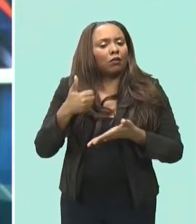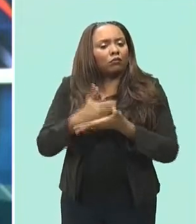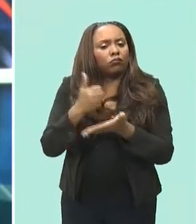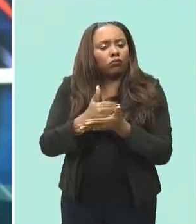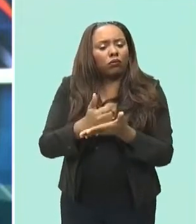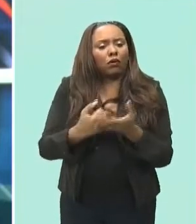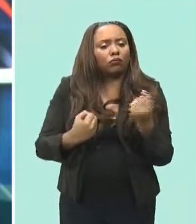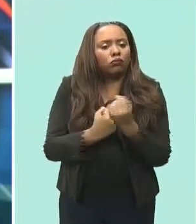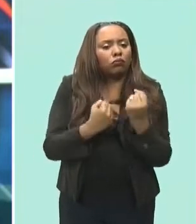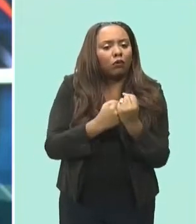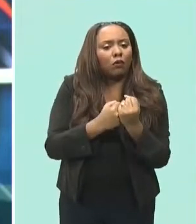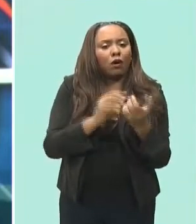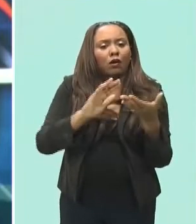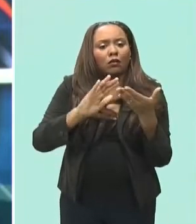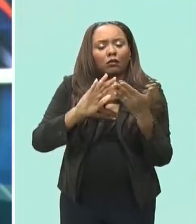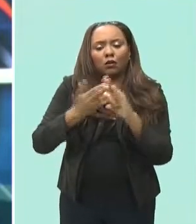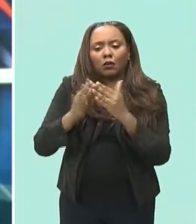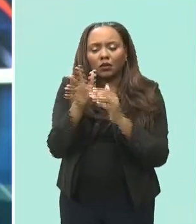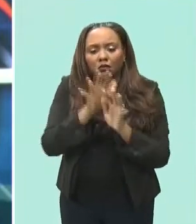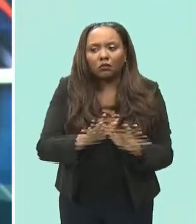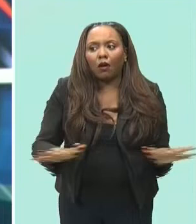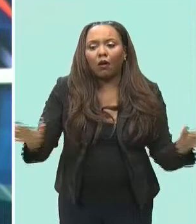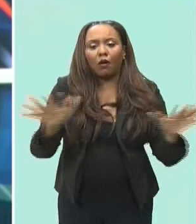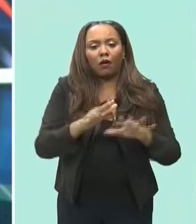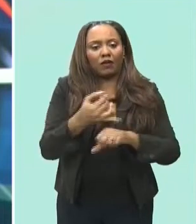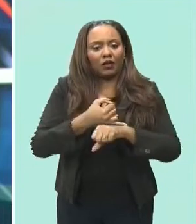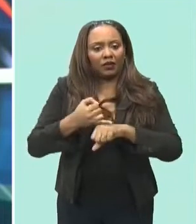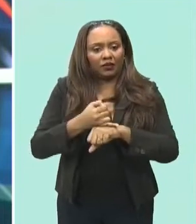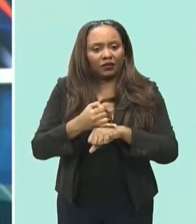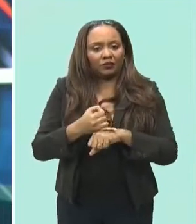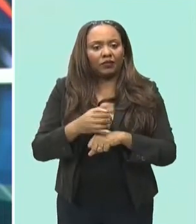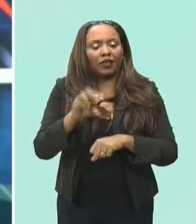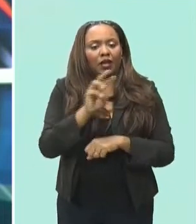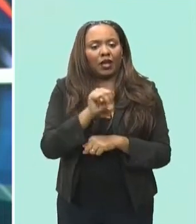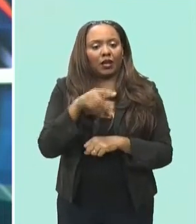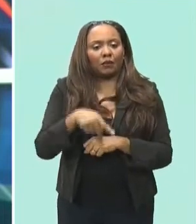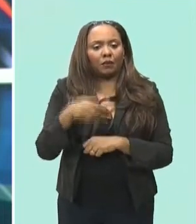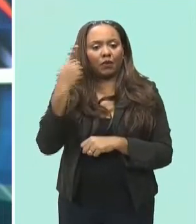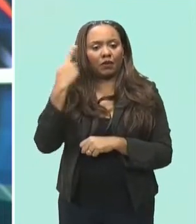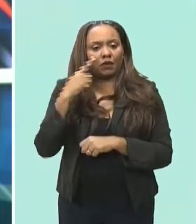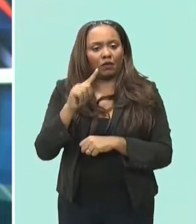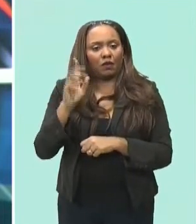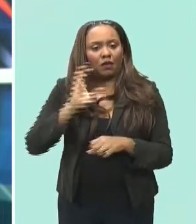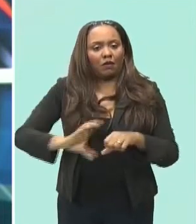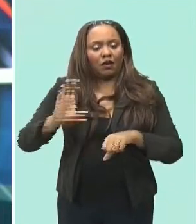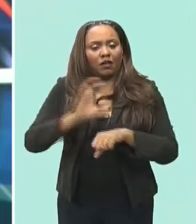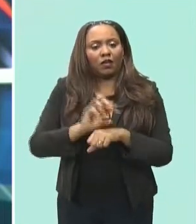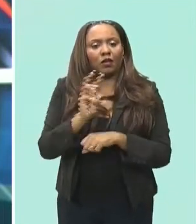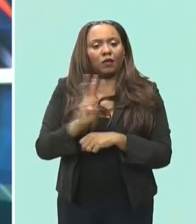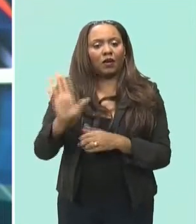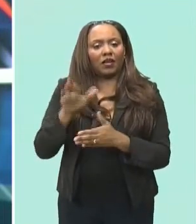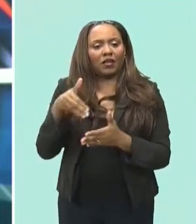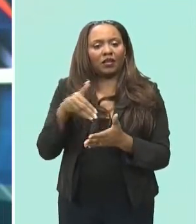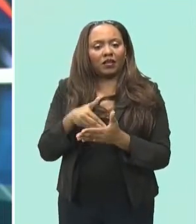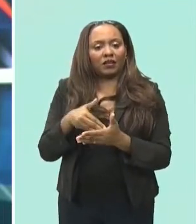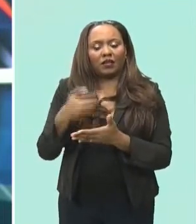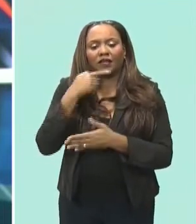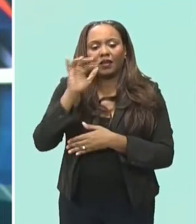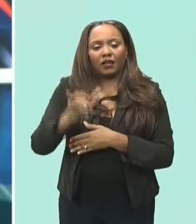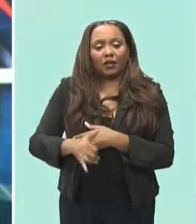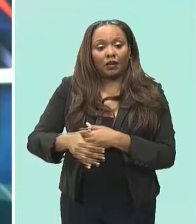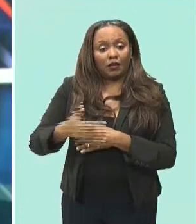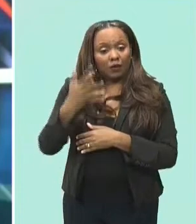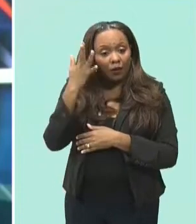support each other and help build out communities across the island this appeal from member of parliament for christ church west central adrian